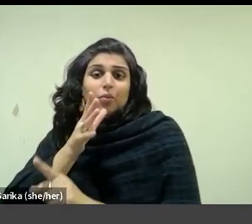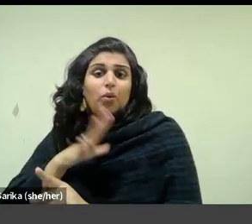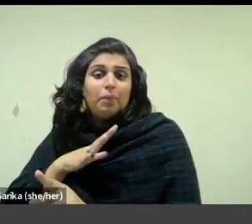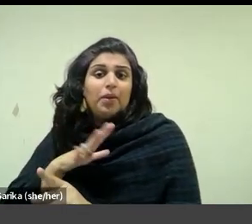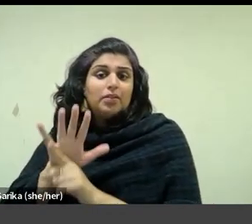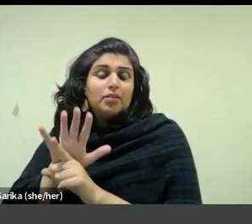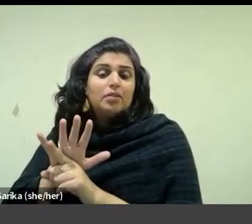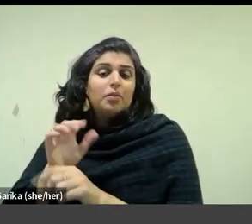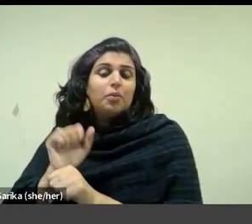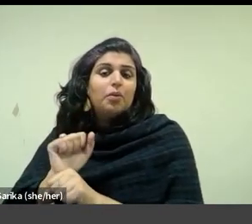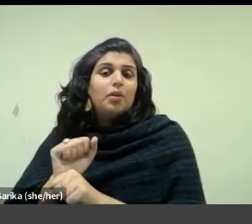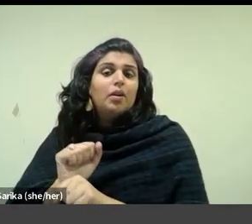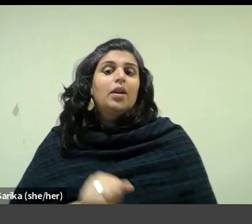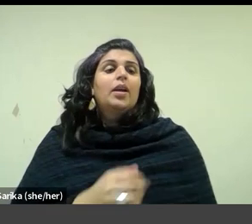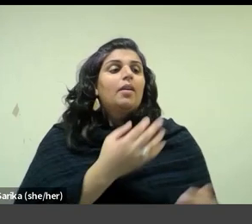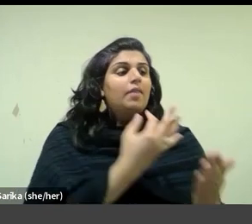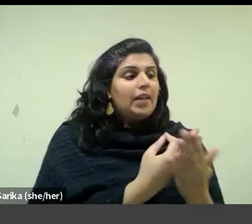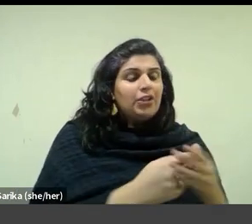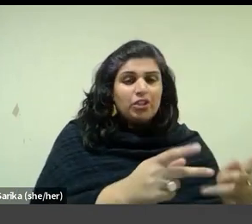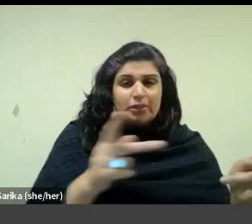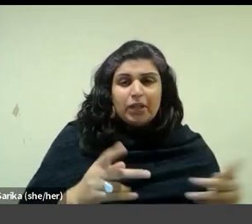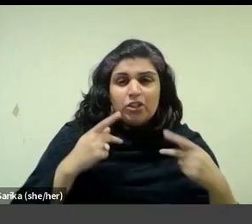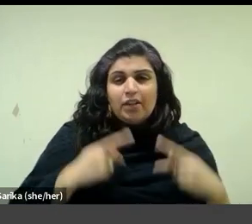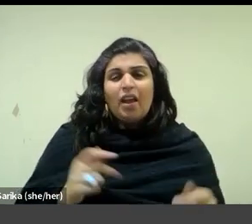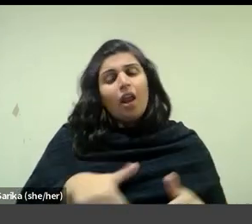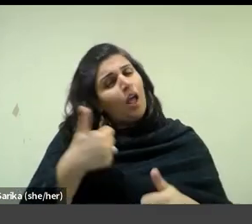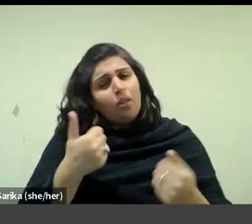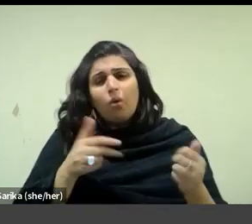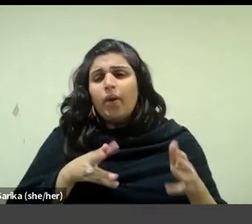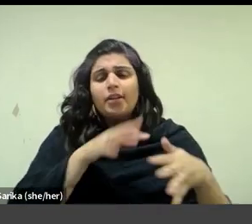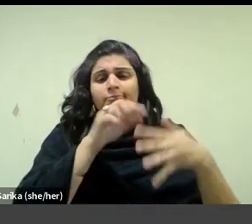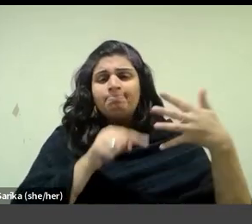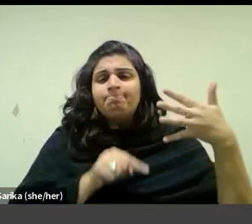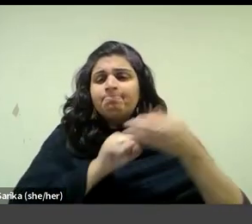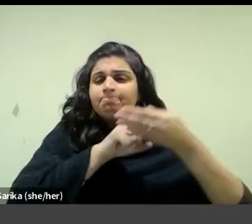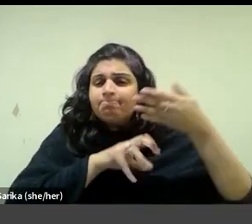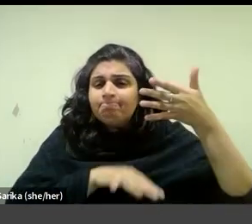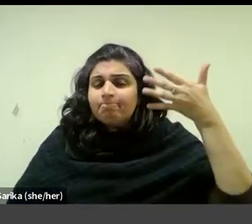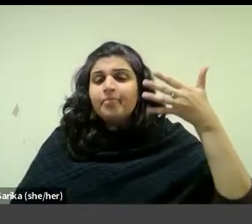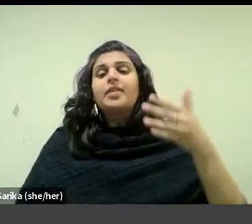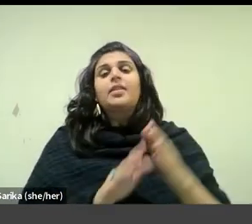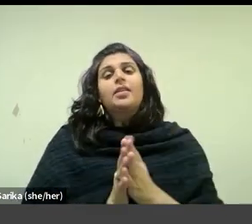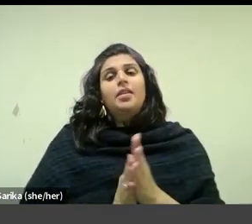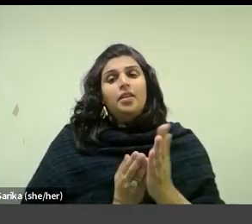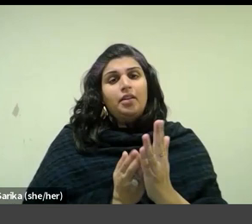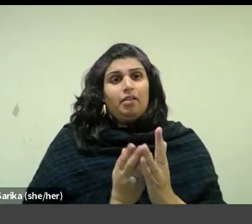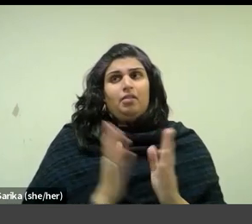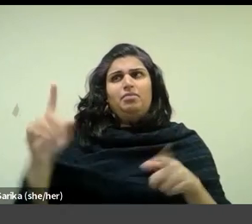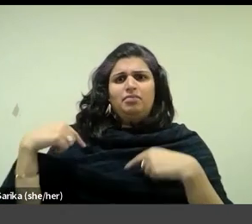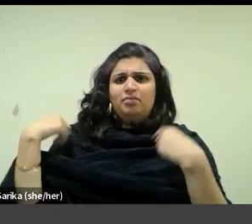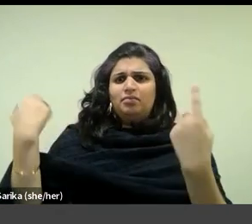Financially, spatially, physically and in a variety of other ways that are imperceptible through the vicissitudes of history,